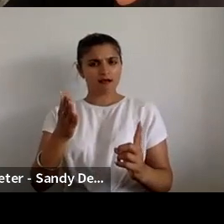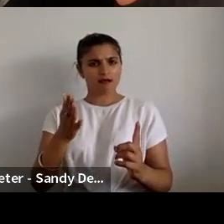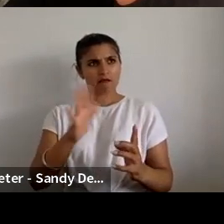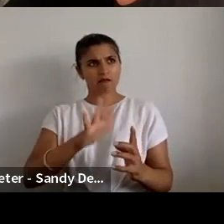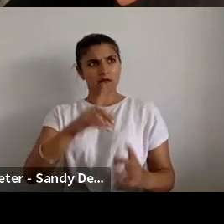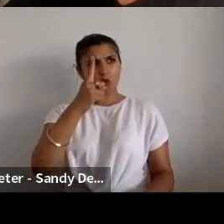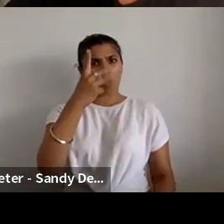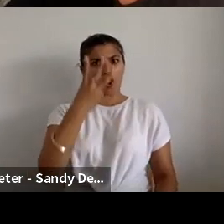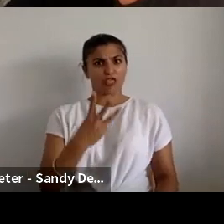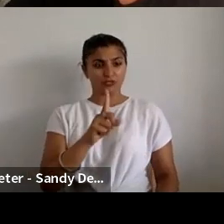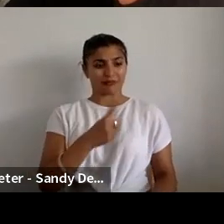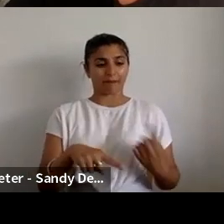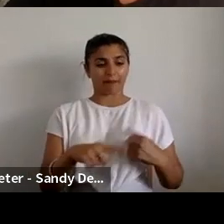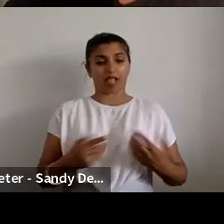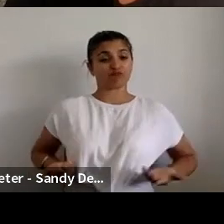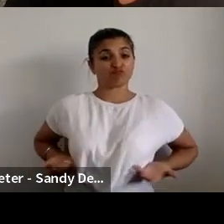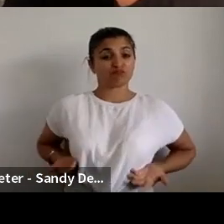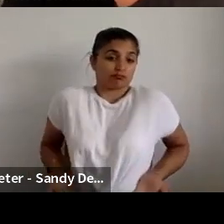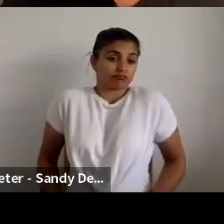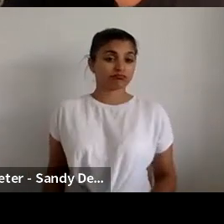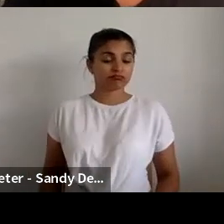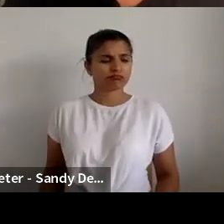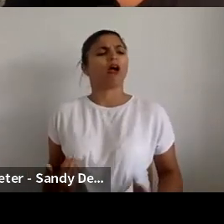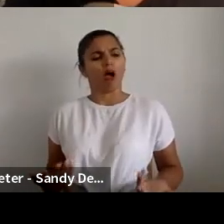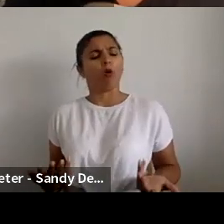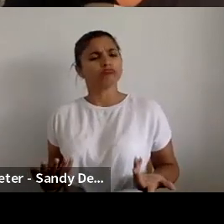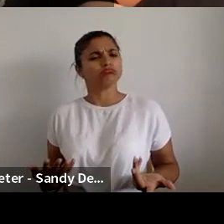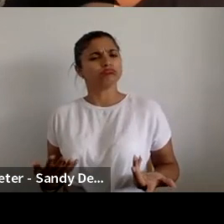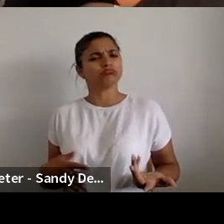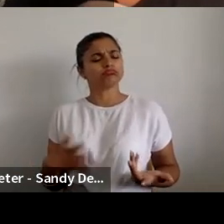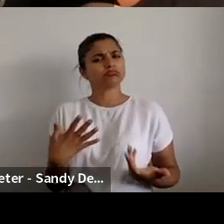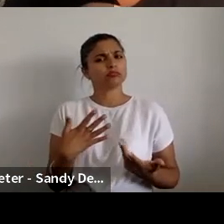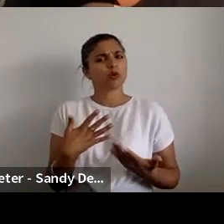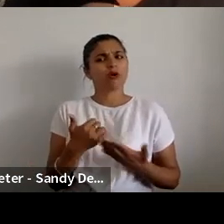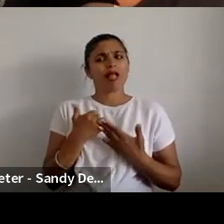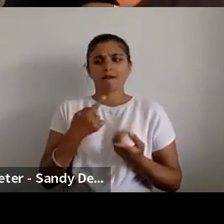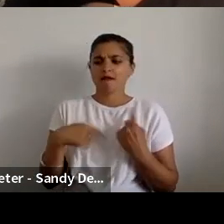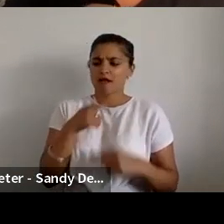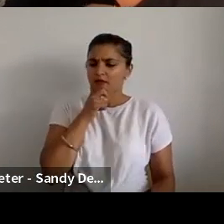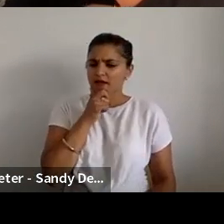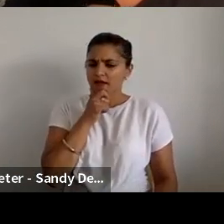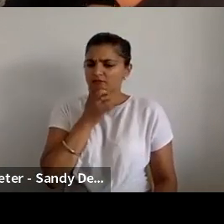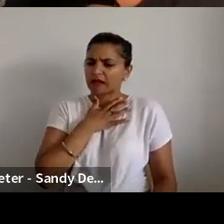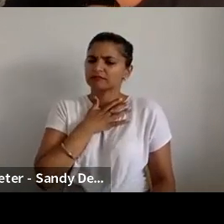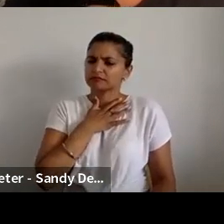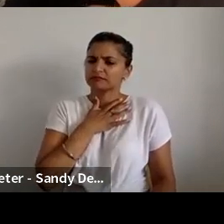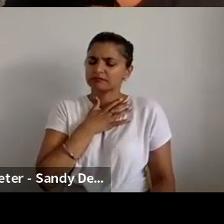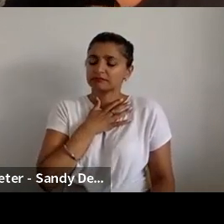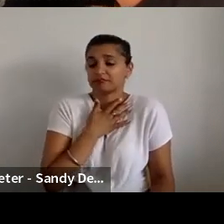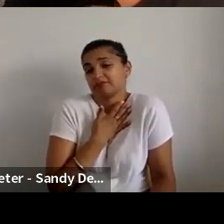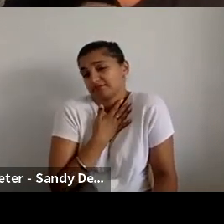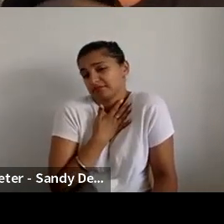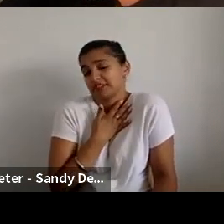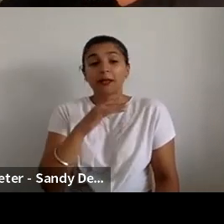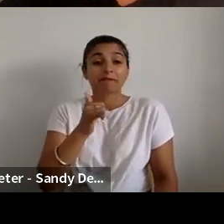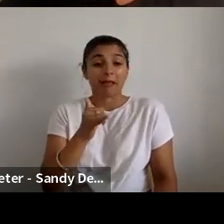third who really didn't care either way. And it really helped us stay humble and alive to the fact that nerdy as we might be